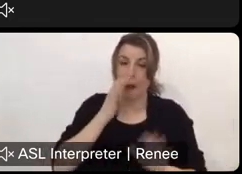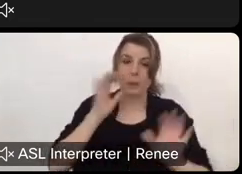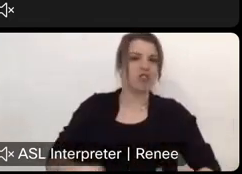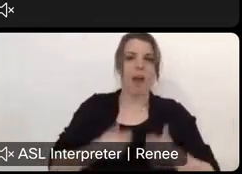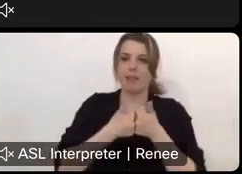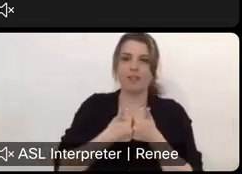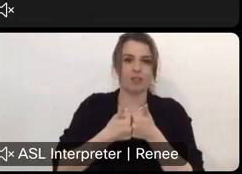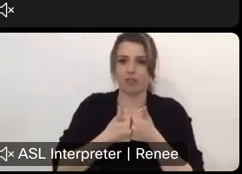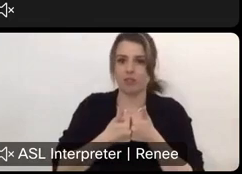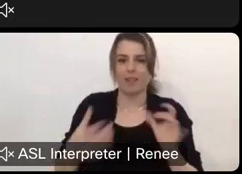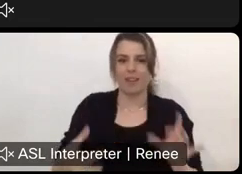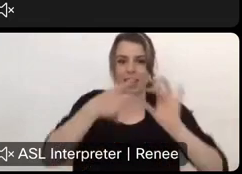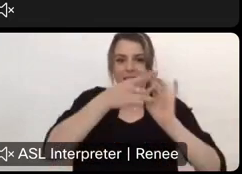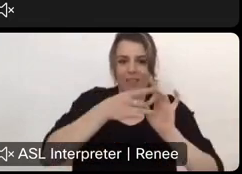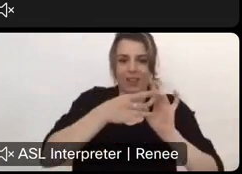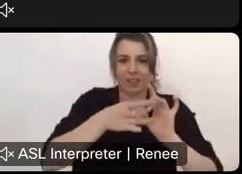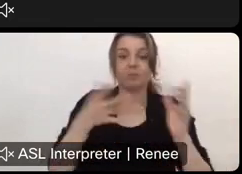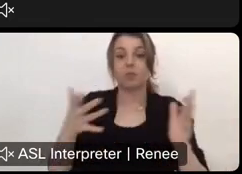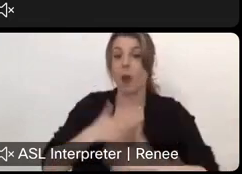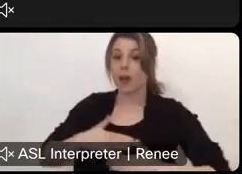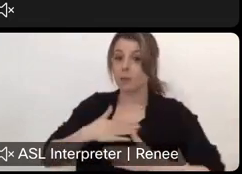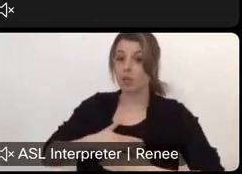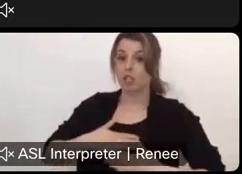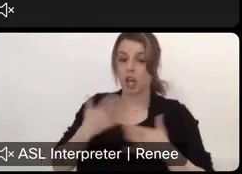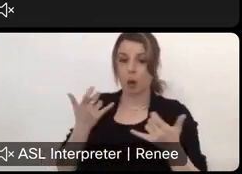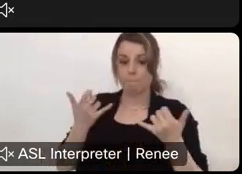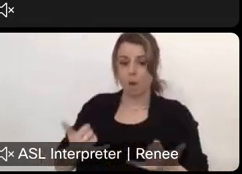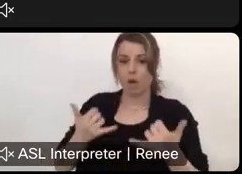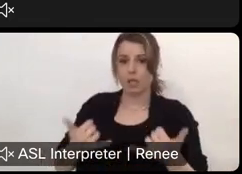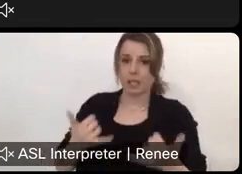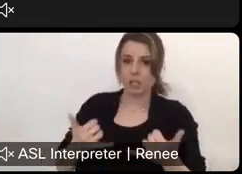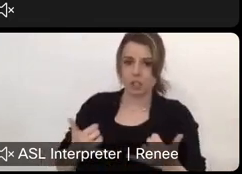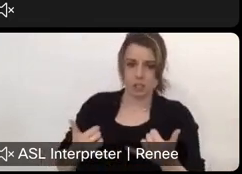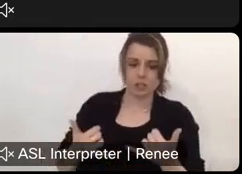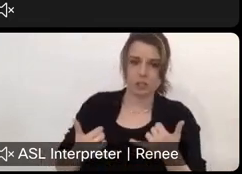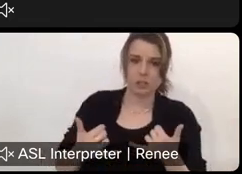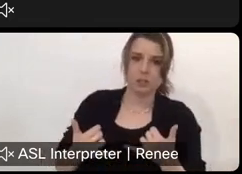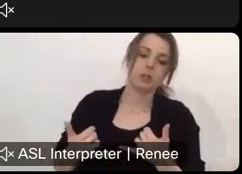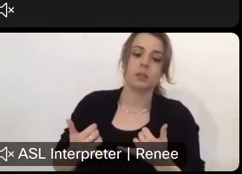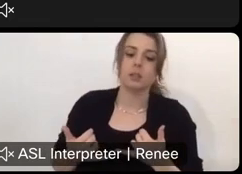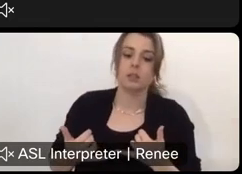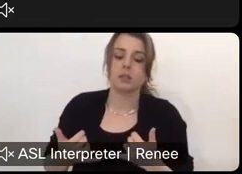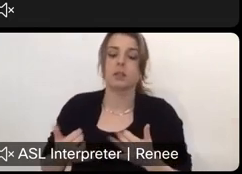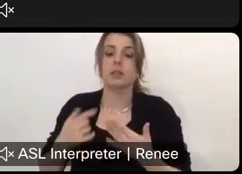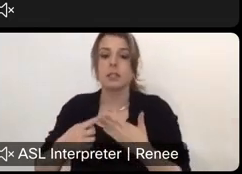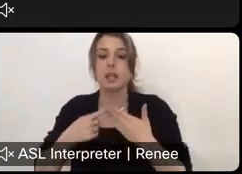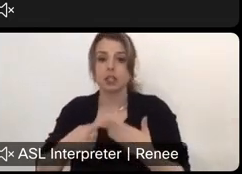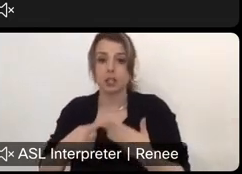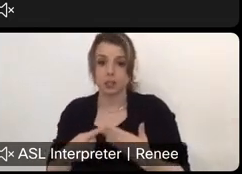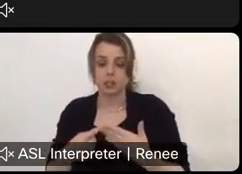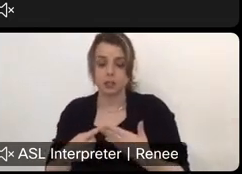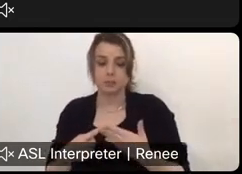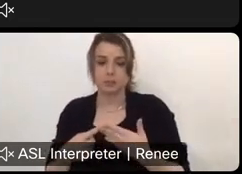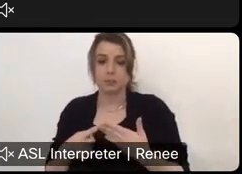connectivity. So I really do appreciate your modernization discussion. Because part of what we've committed to now, uh, because